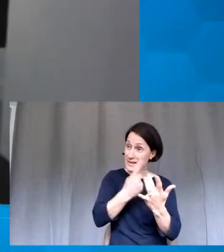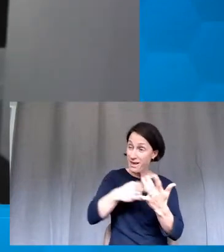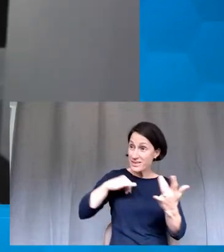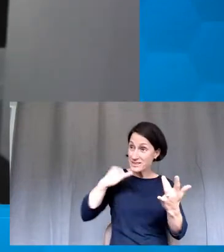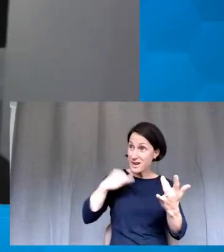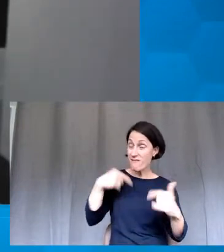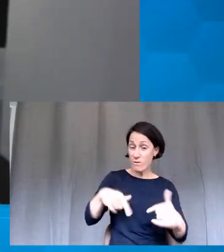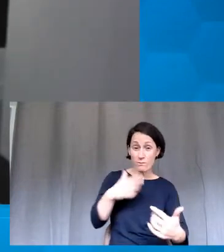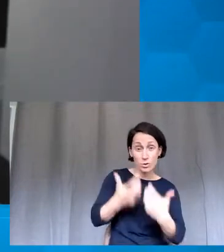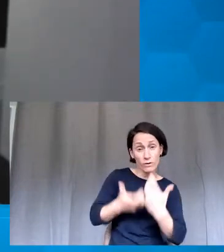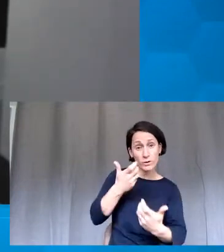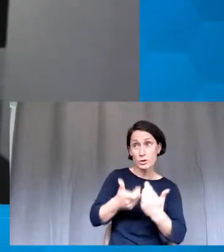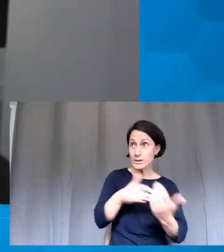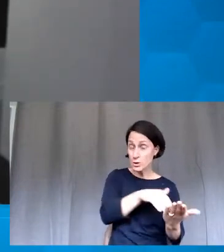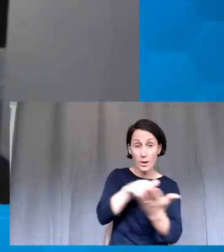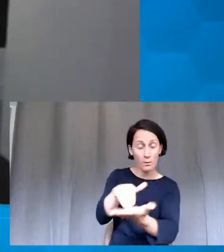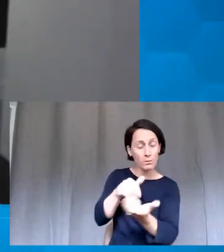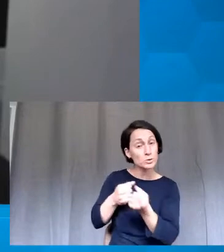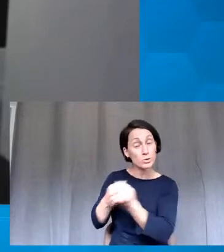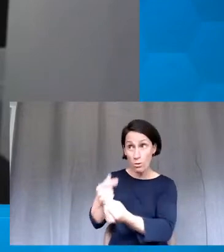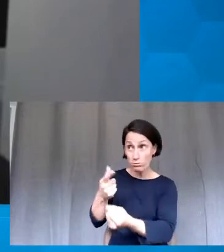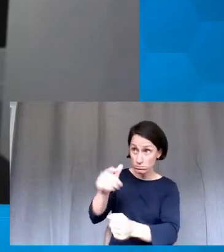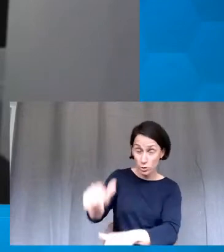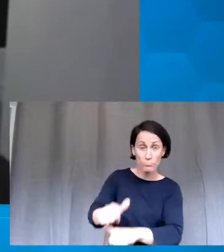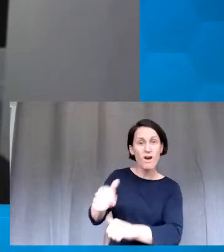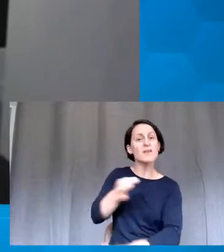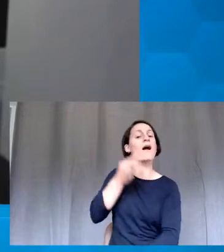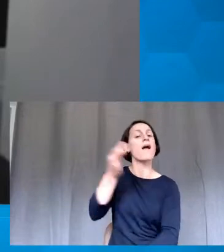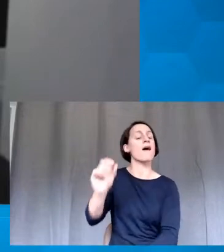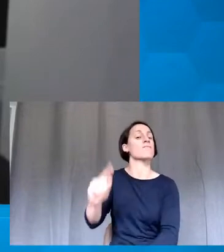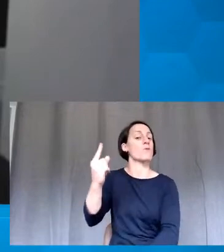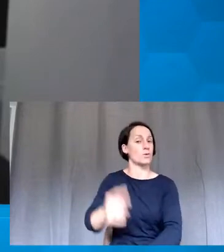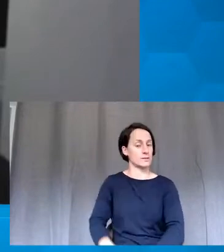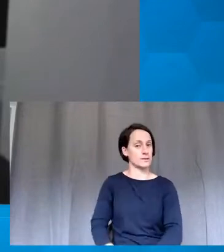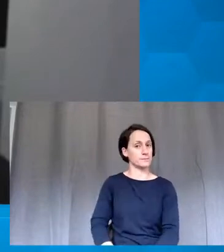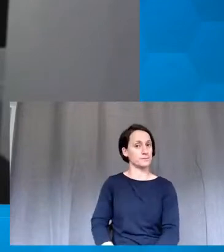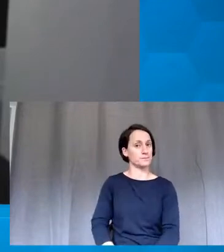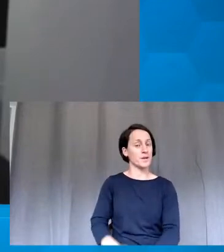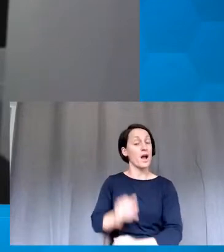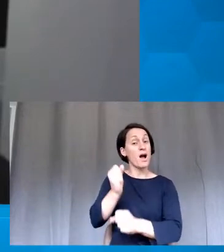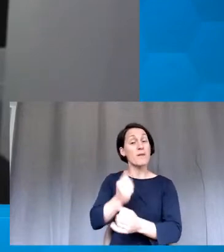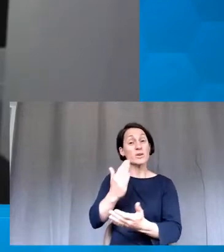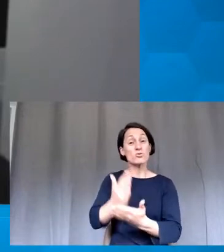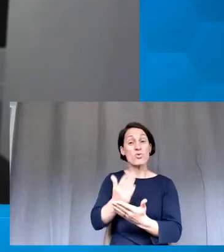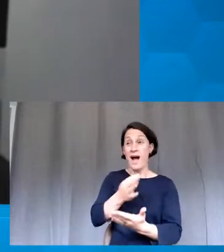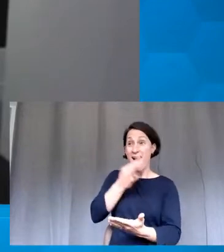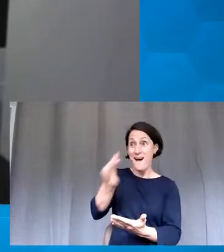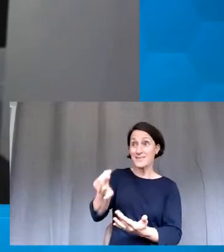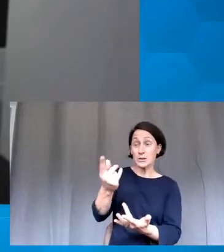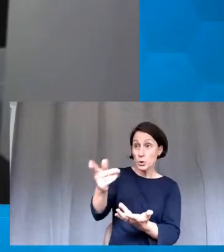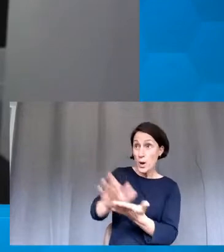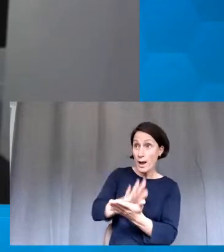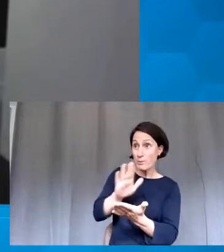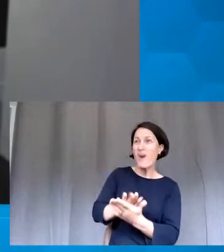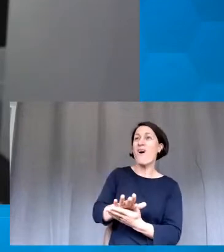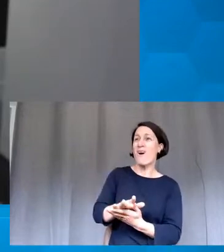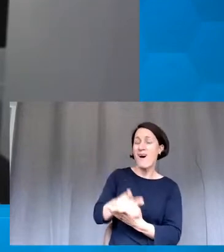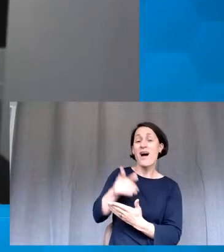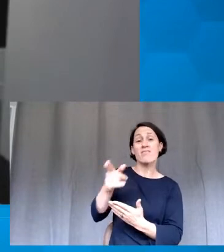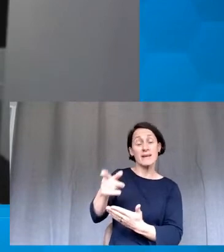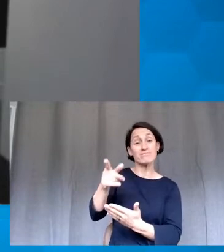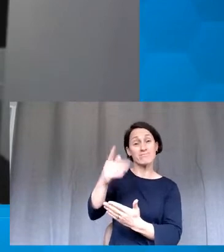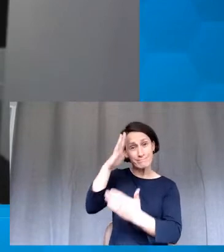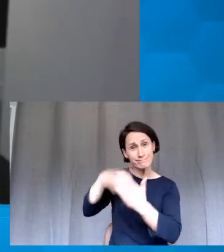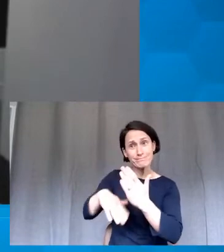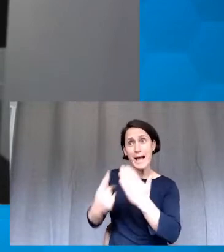with more, or if it's something that their tutor would benefit from knowing, if there's something happening in their life that might be helpful for them to be aware of. But I always check with the